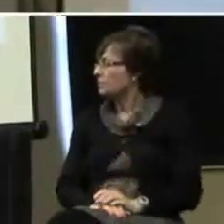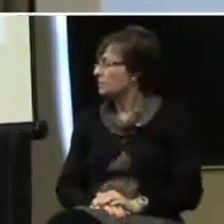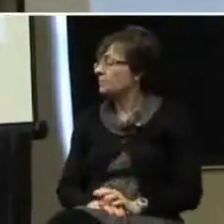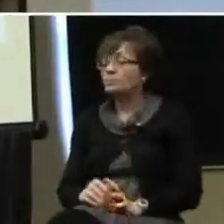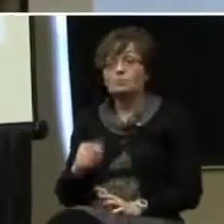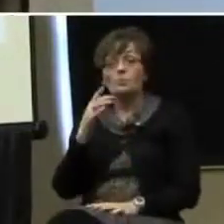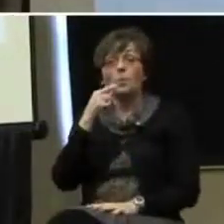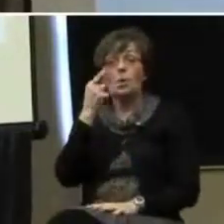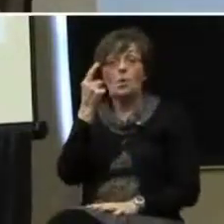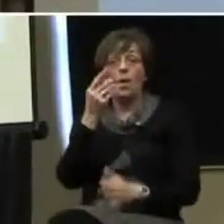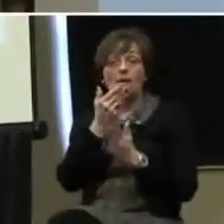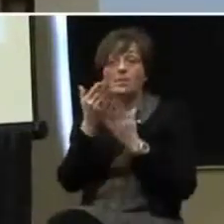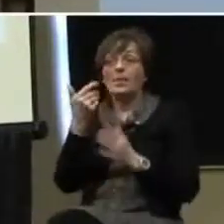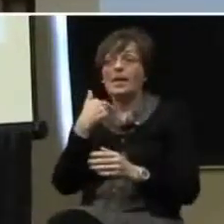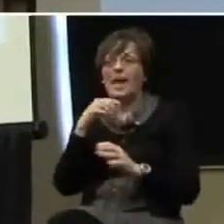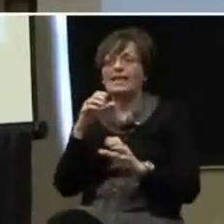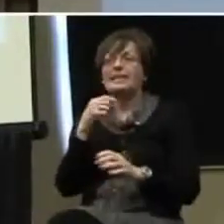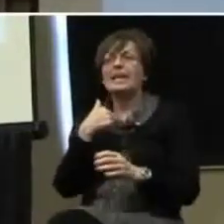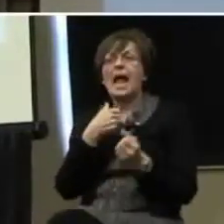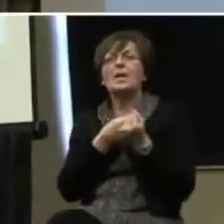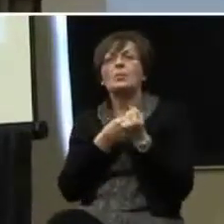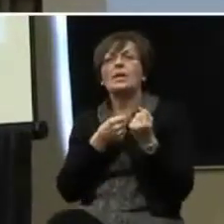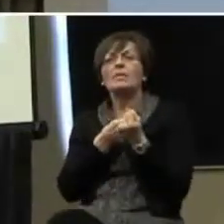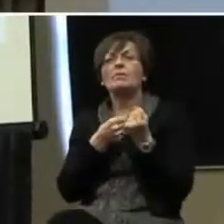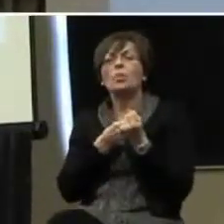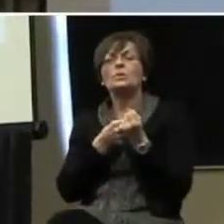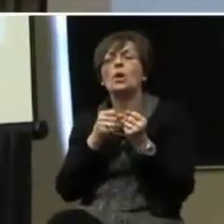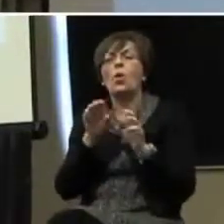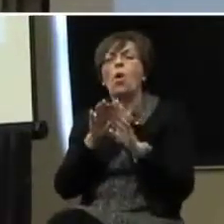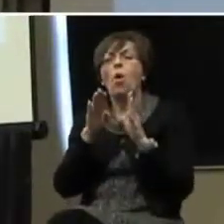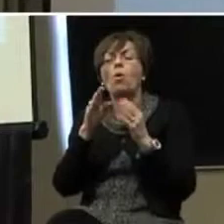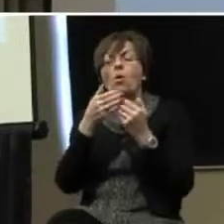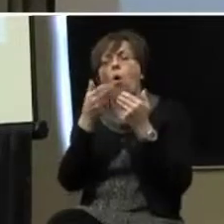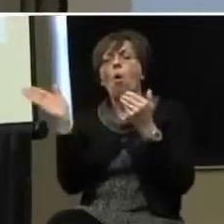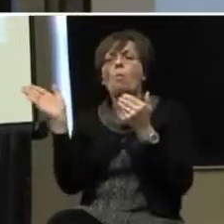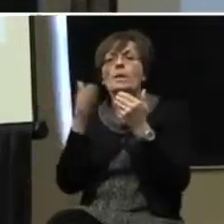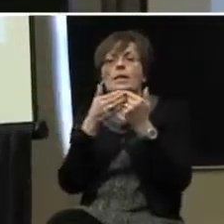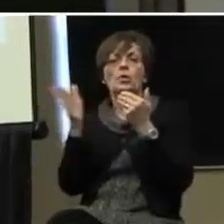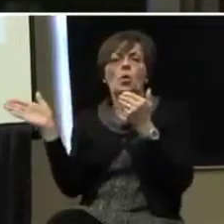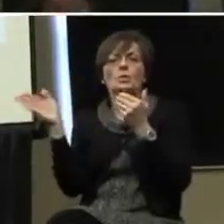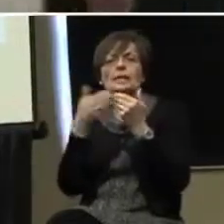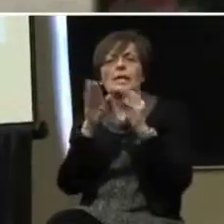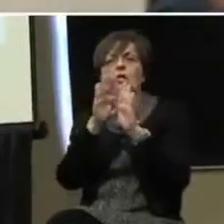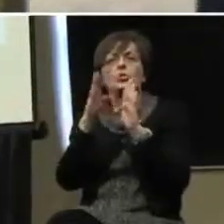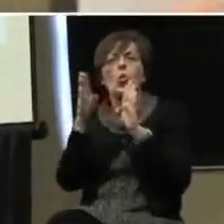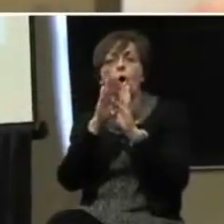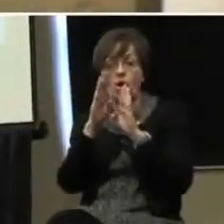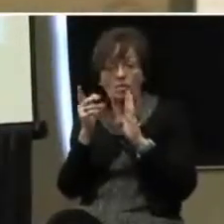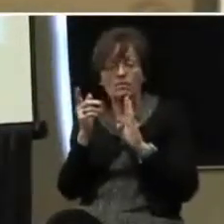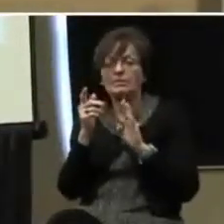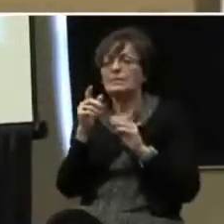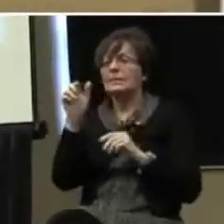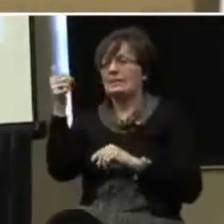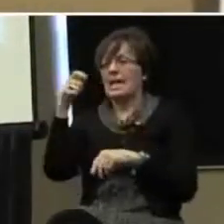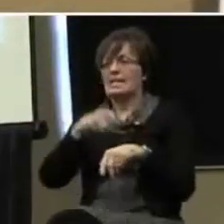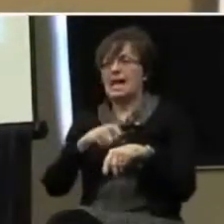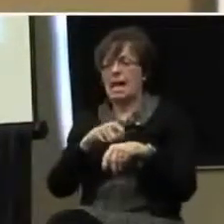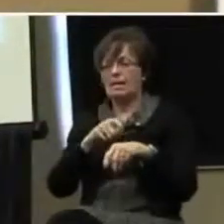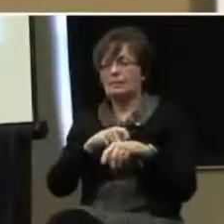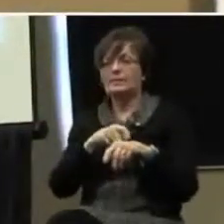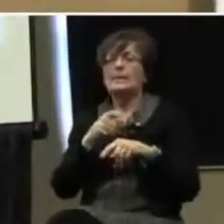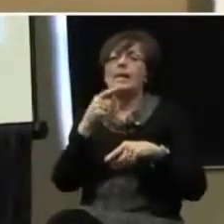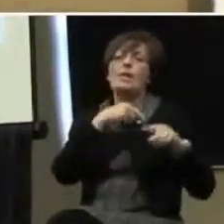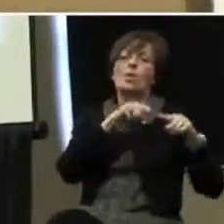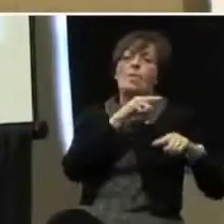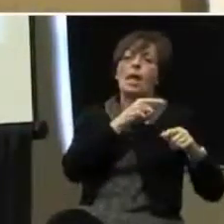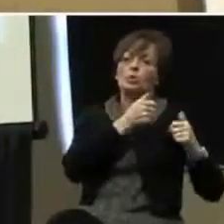I would say one thing I did, I did reinforce opening and closing a door, and I let him do it 10 times, and then we would